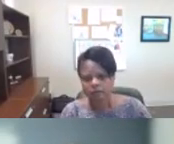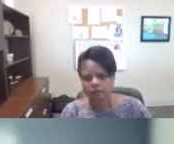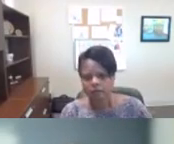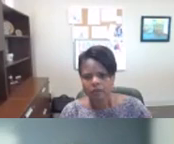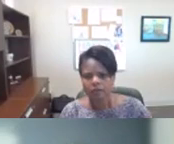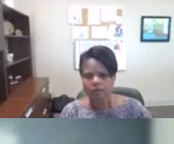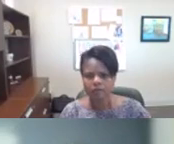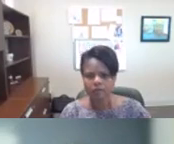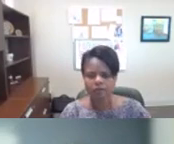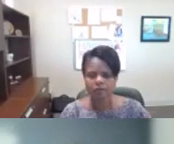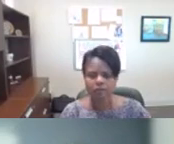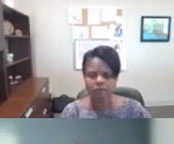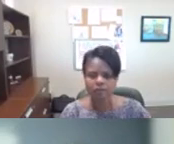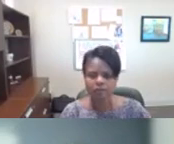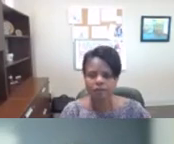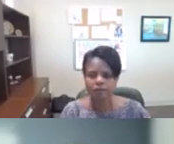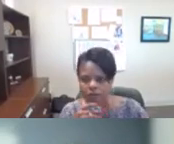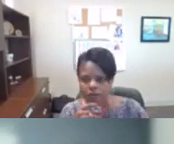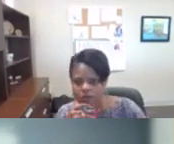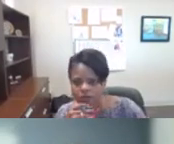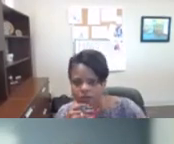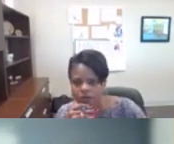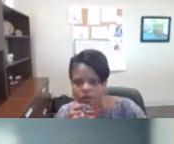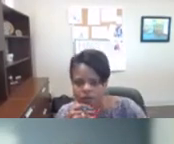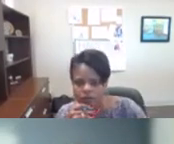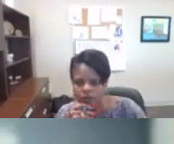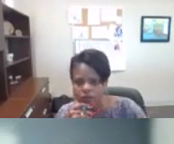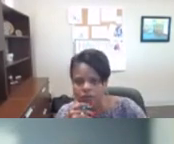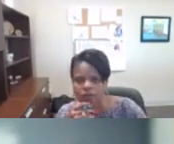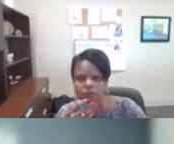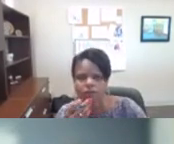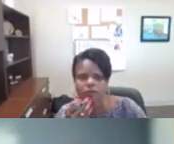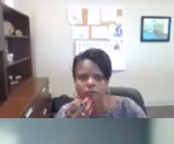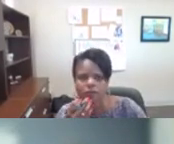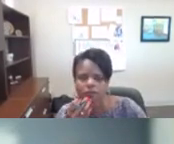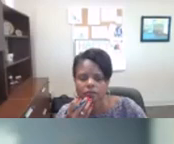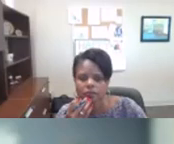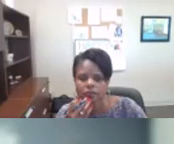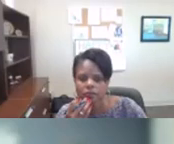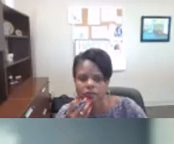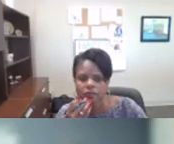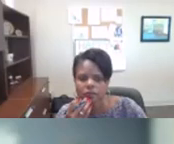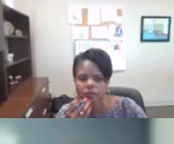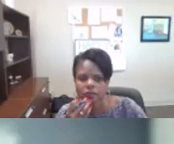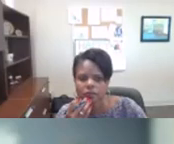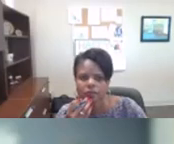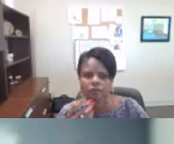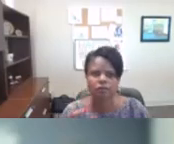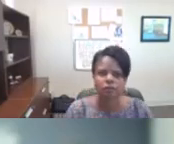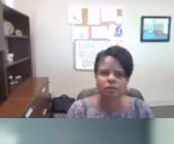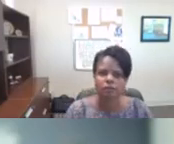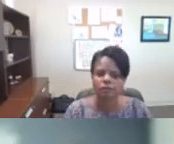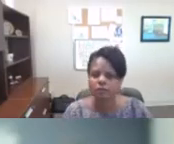looking at purchase of service dollars and next slide will show us uh fiscal year 2015